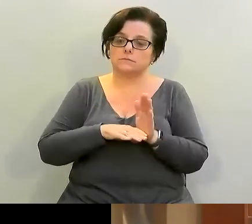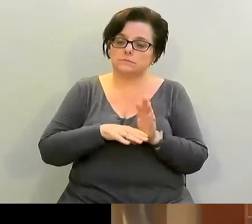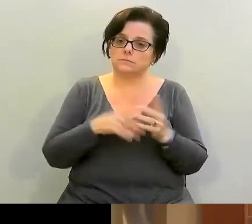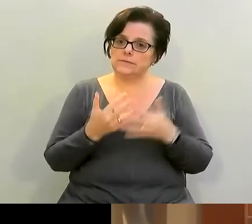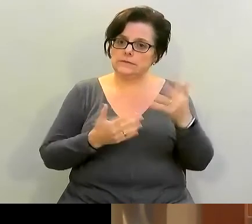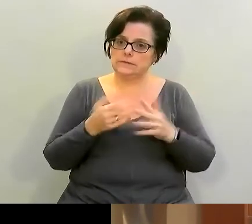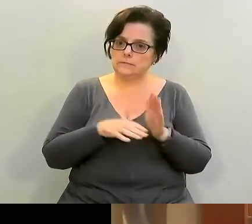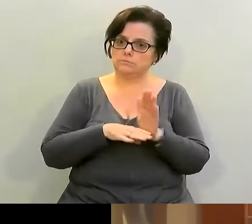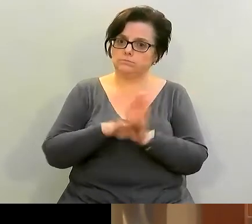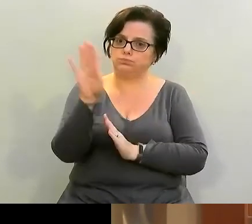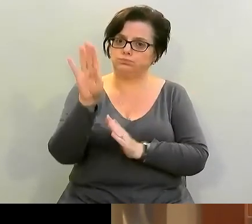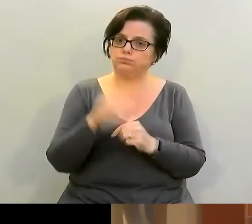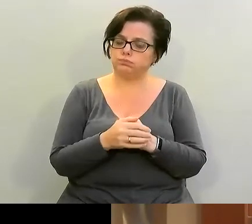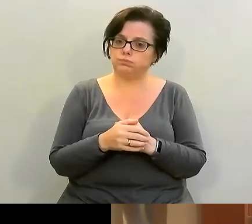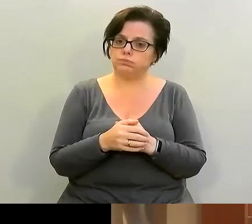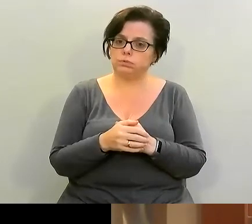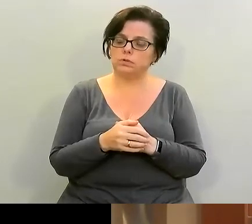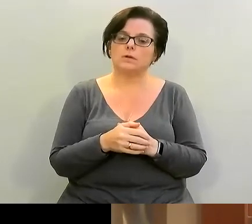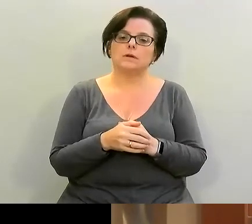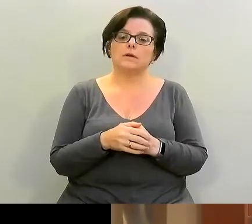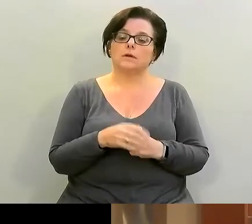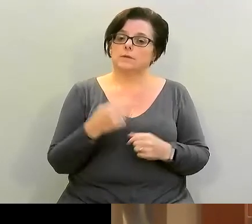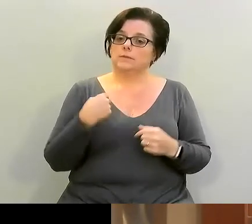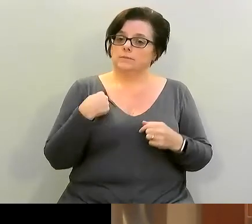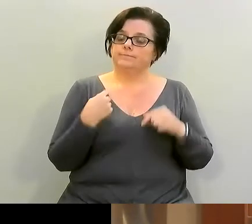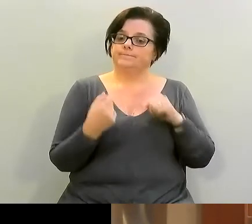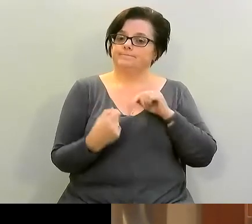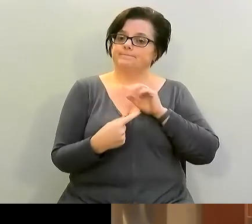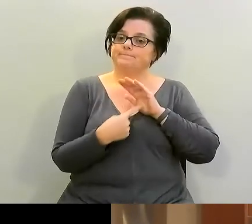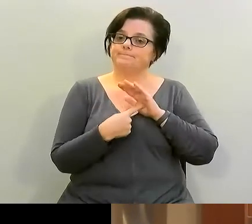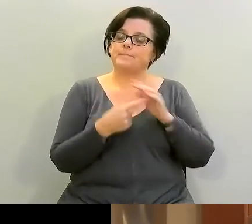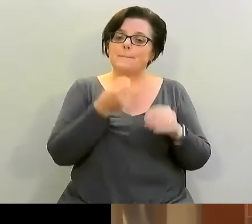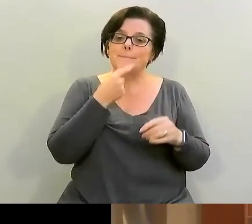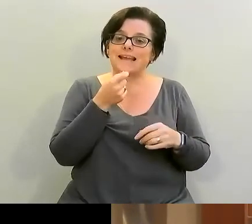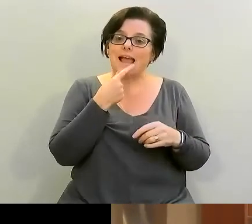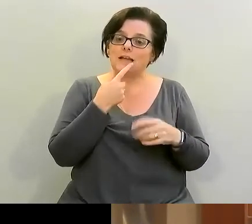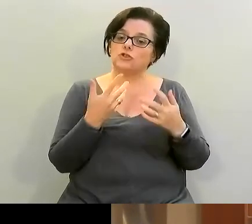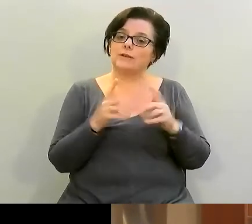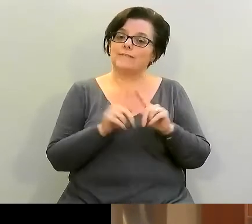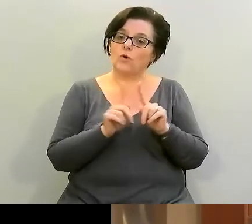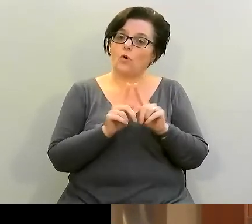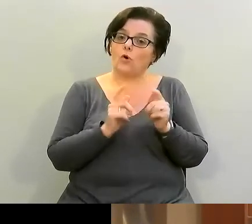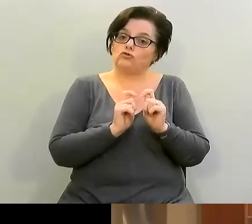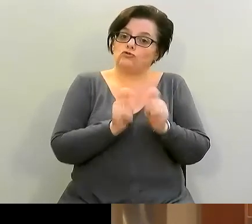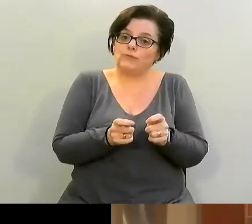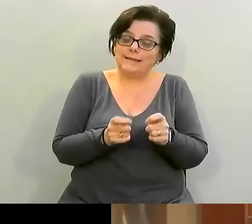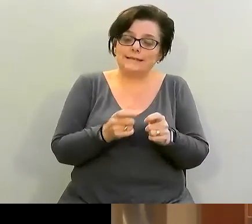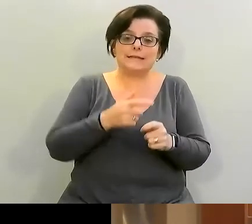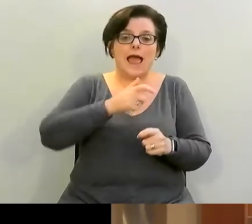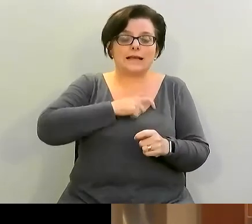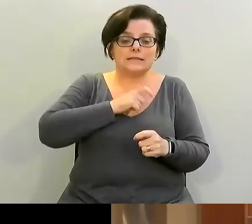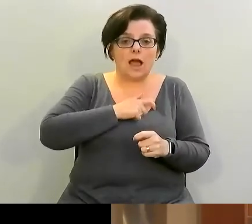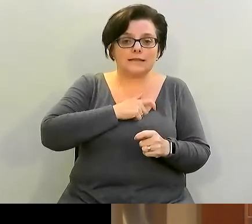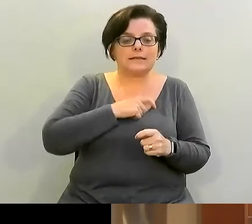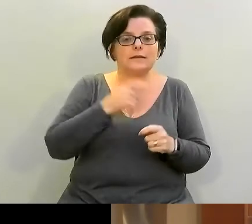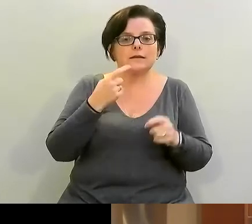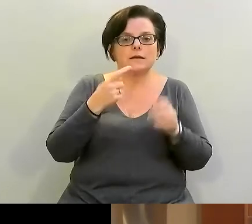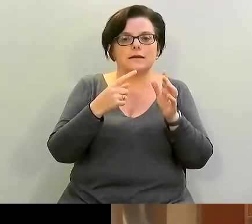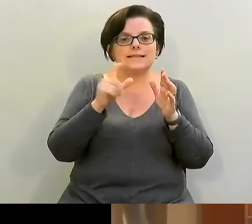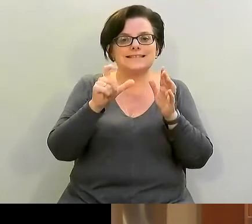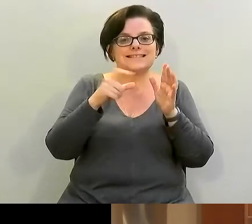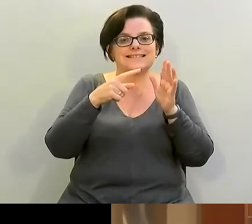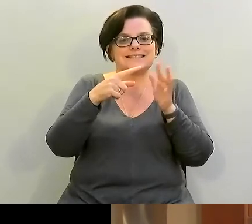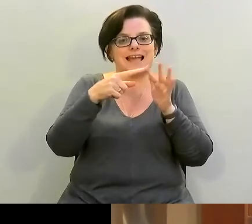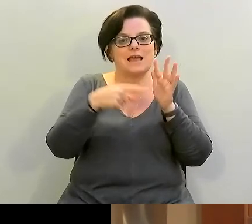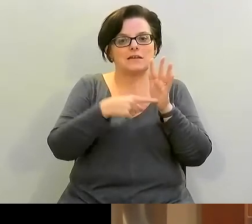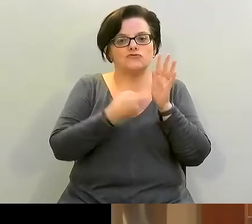published we also know that one of our main medications to treat anxiety and depression called sertraline which